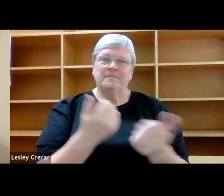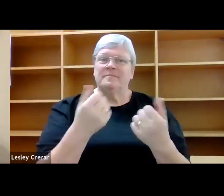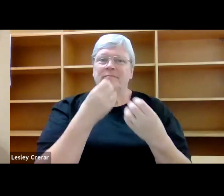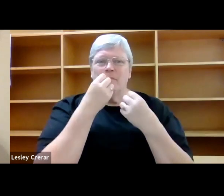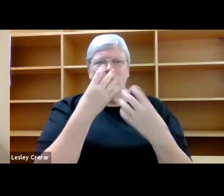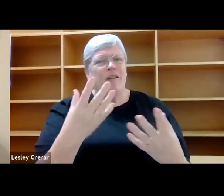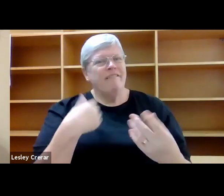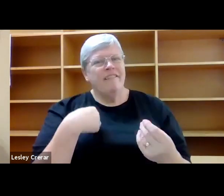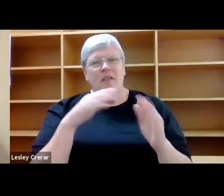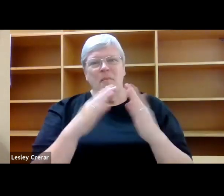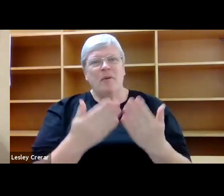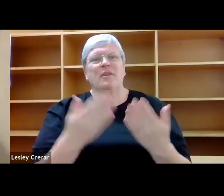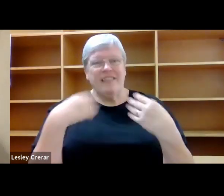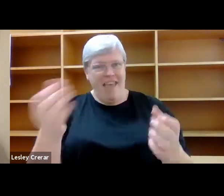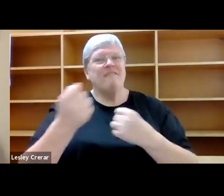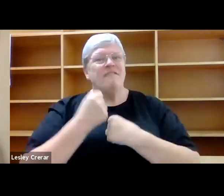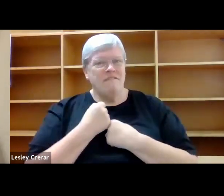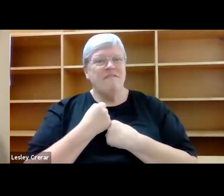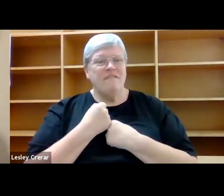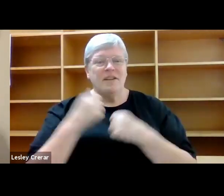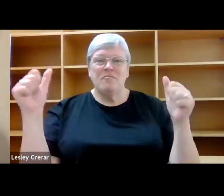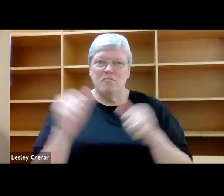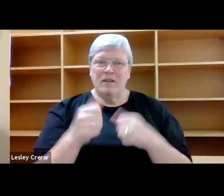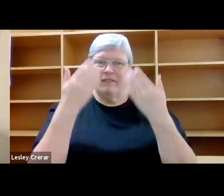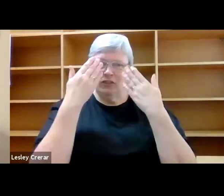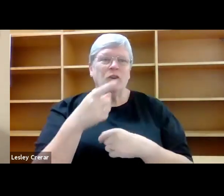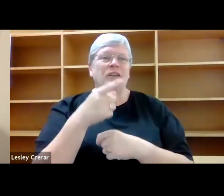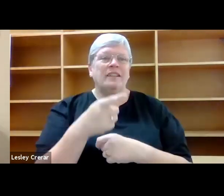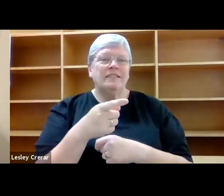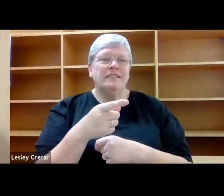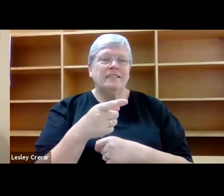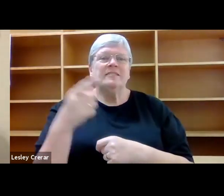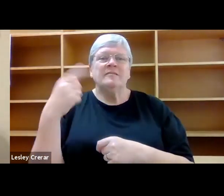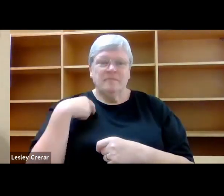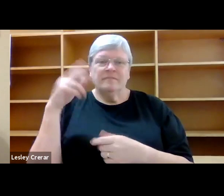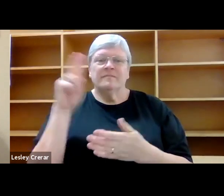books I've owned. I'll briefly show you them, but you'll be hearing from them.